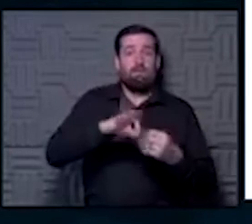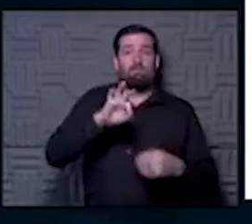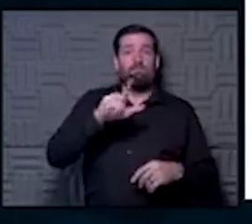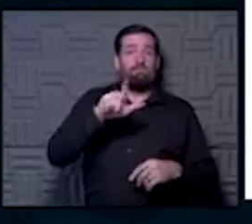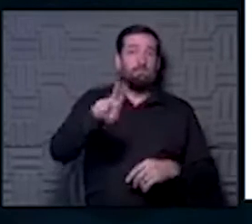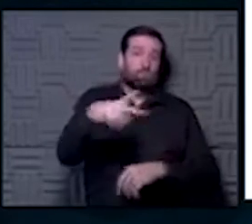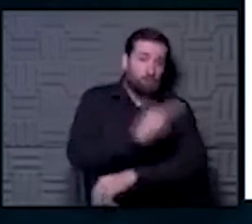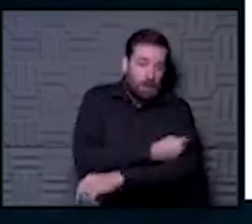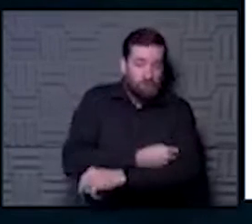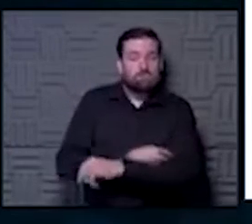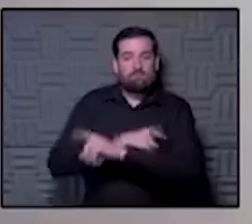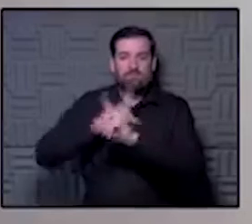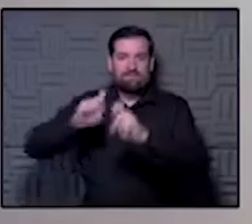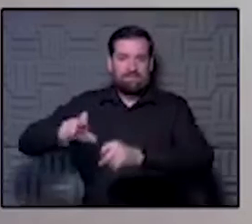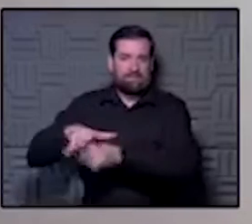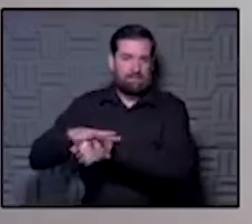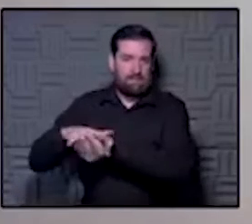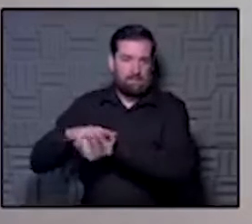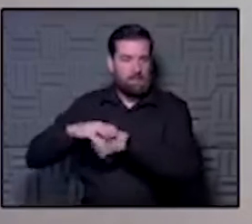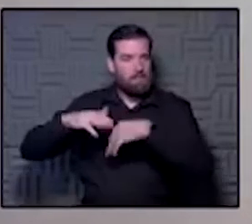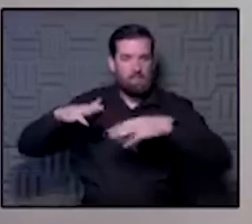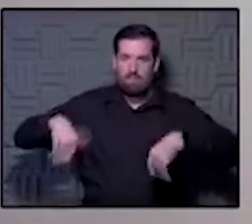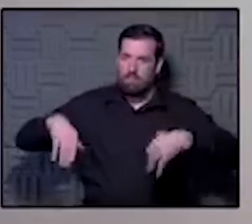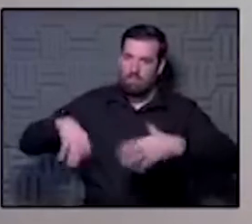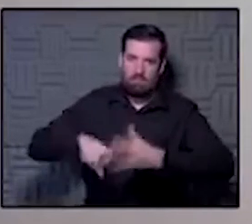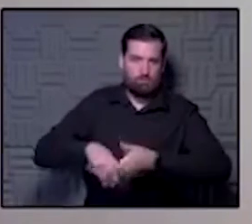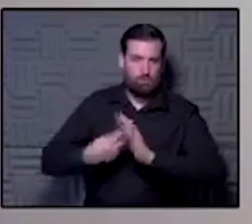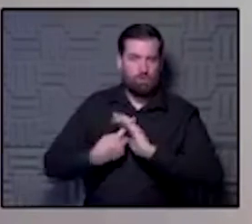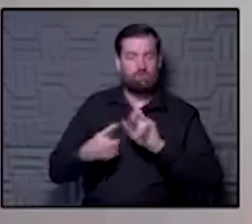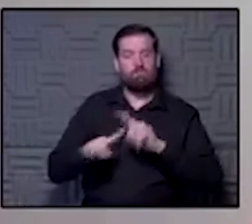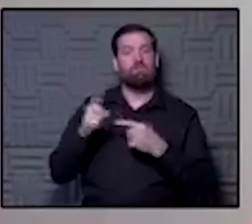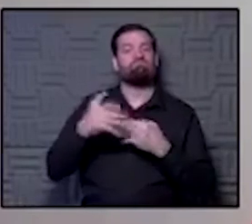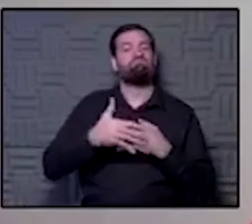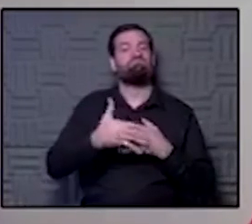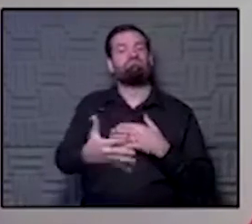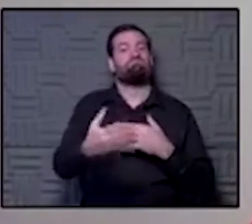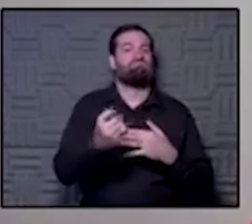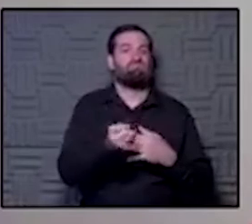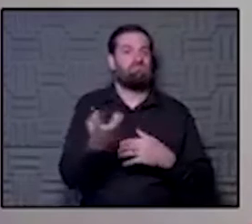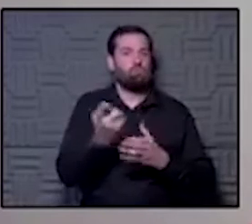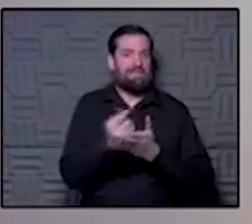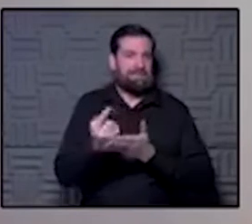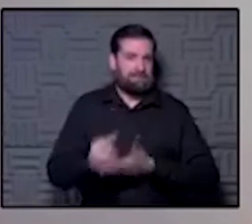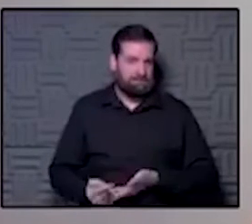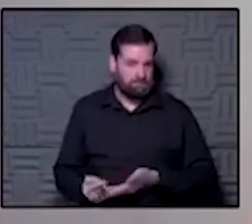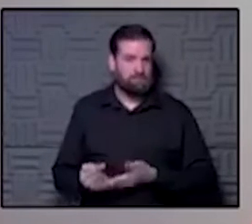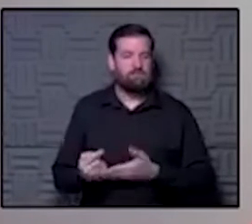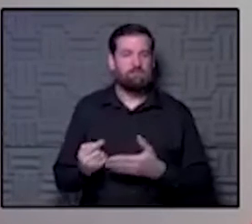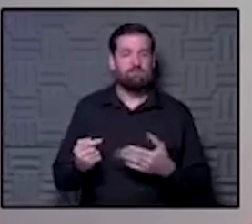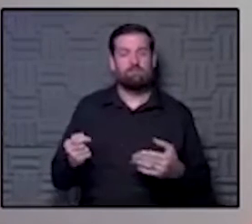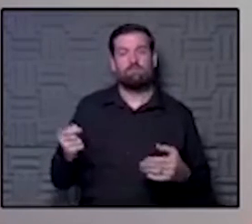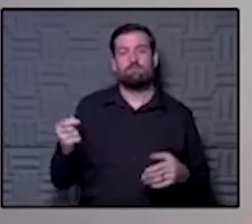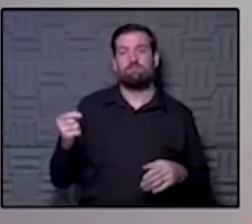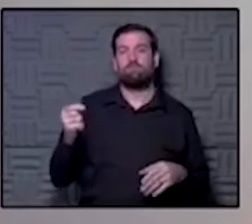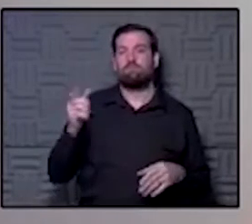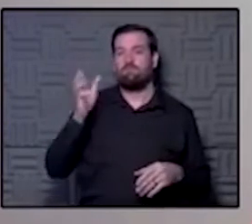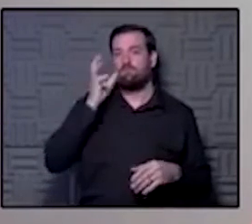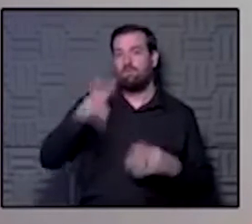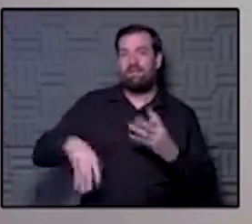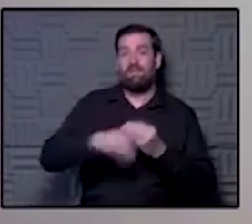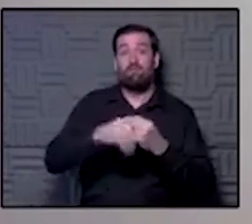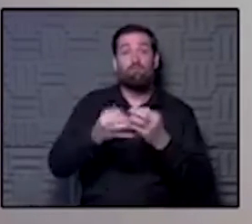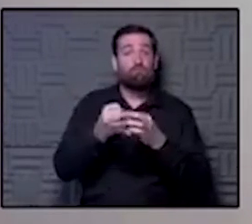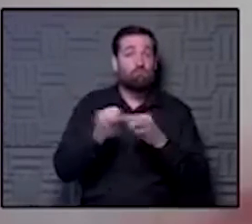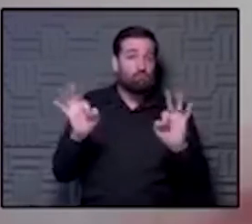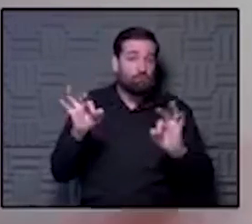our testing site as well. That hasn't launched yet, but in the next couple of weeks, we will be adding free flu